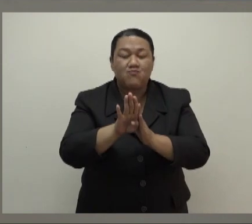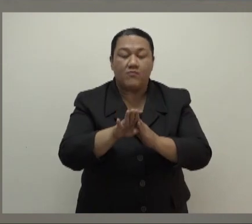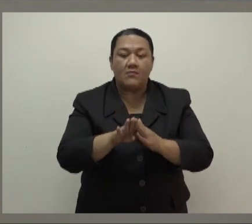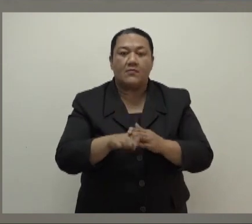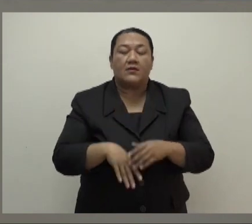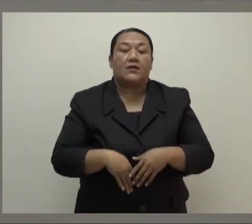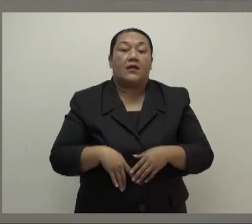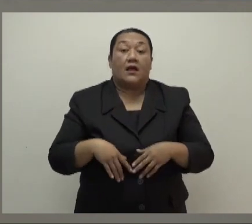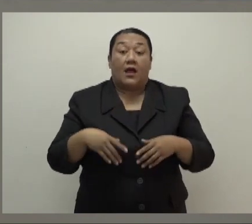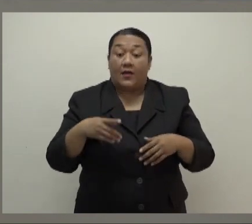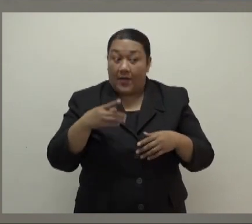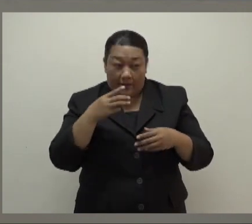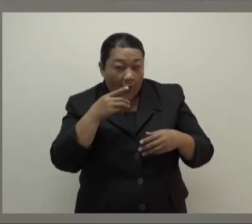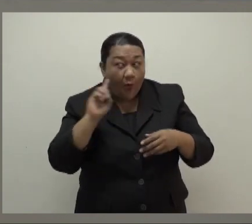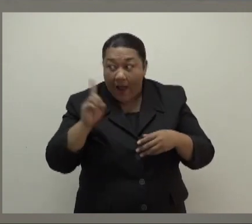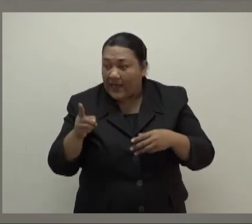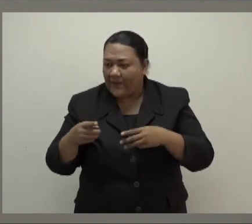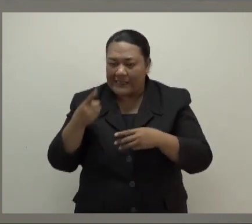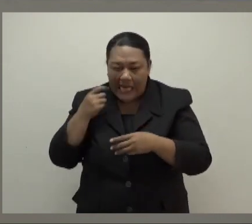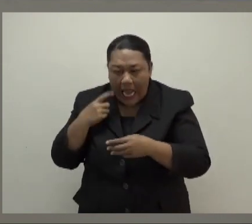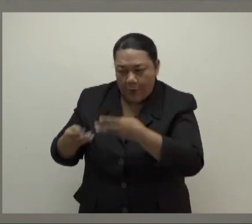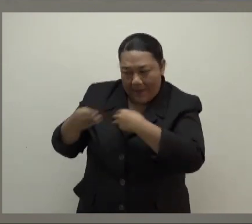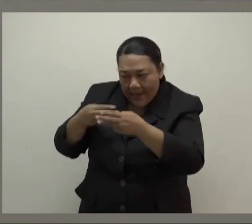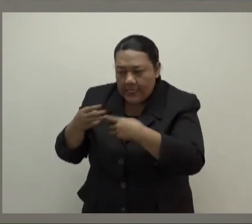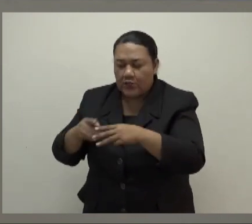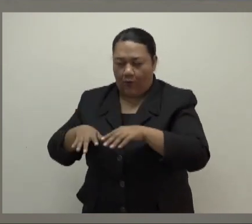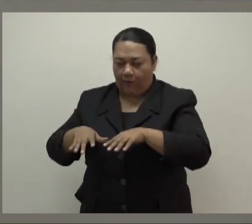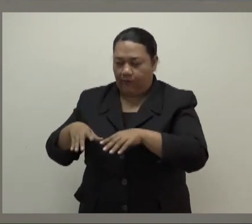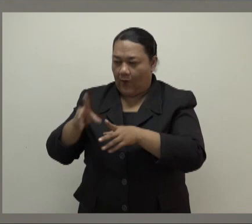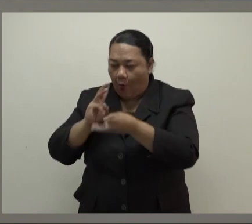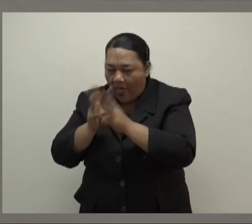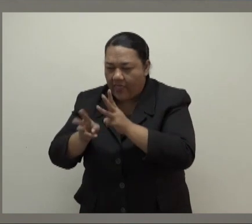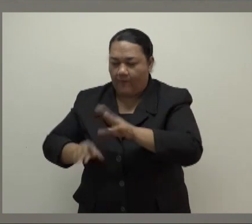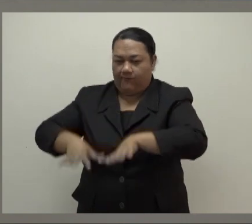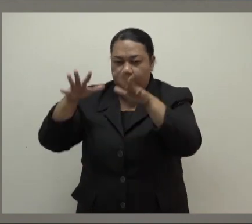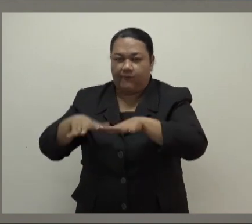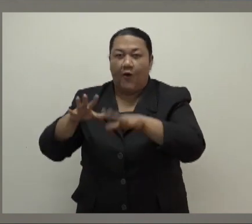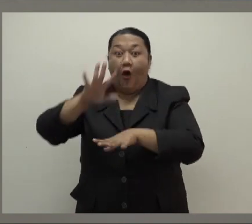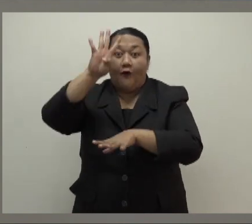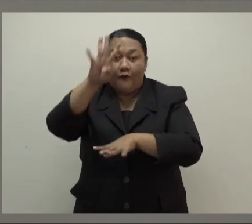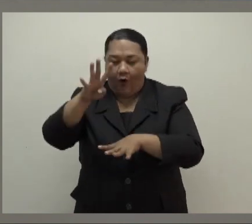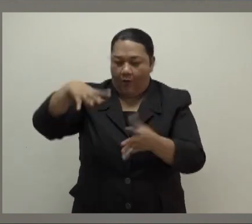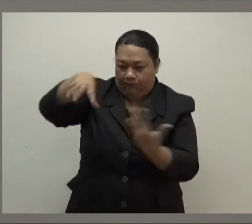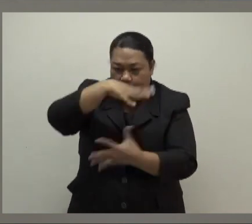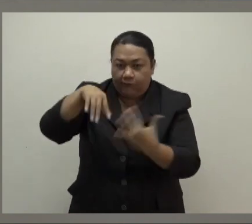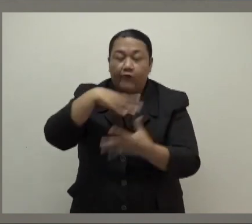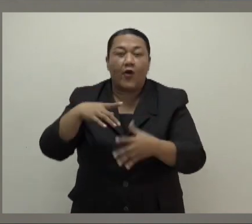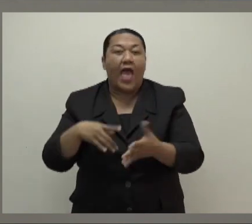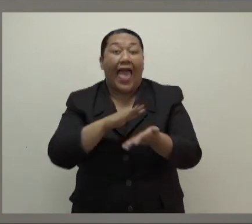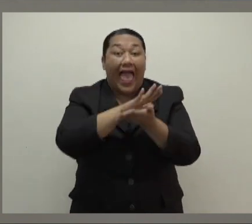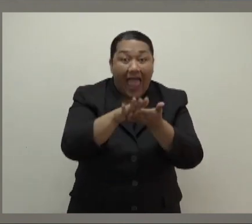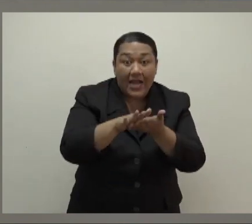devastation of adverse weather, including storms and floods and four cyclones, Harold, Yasa, Ana, and Cody.